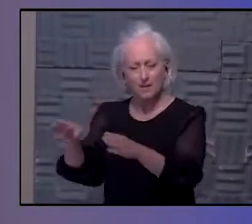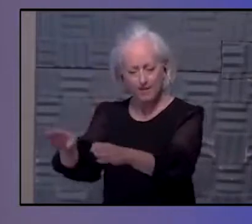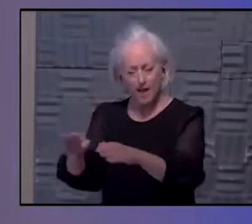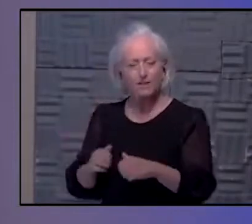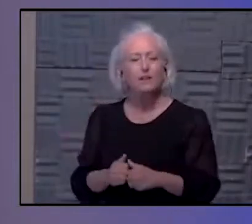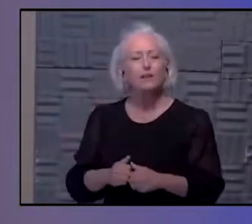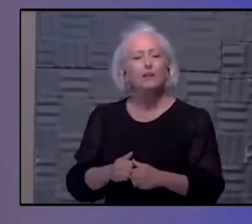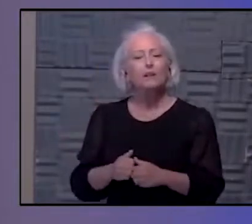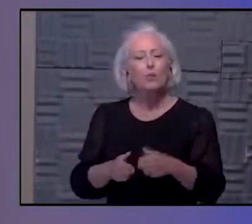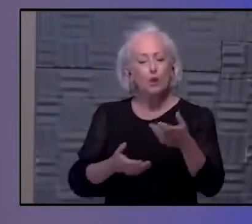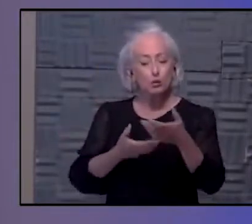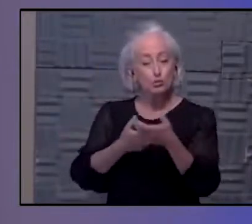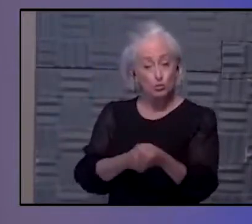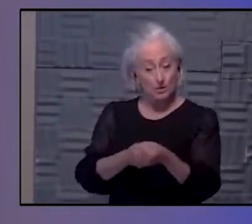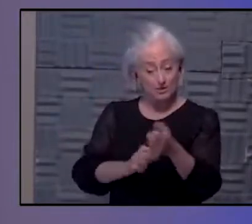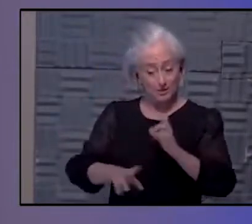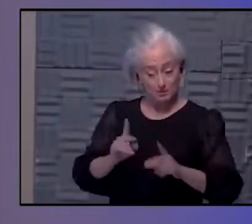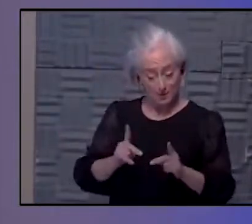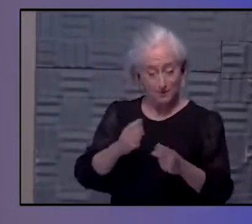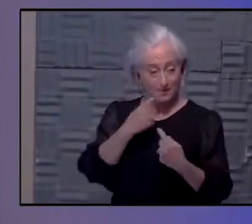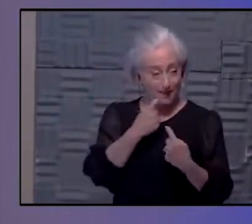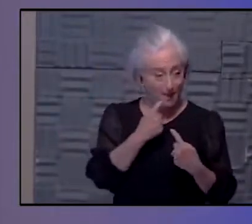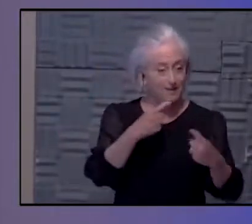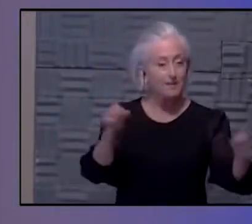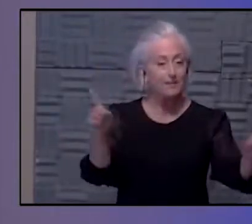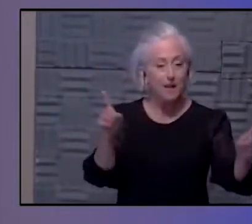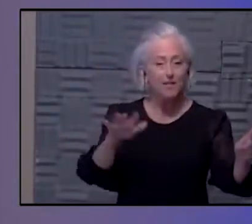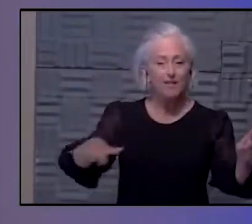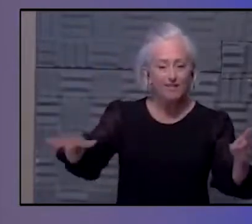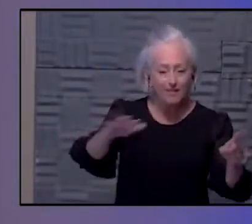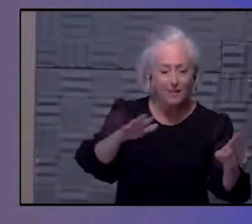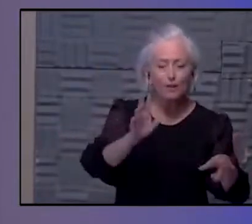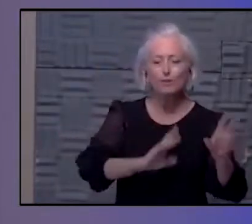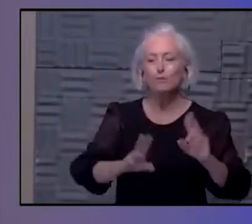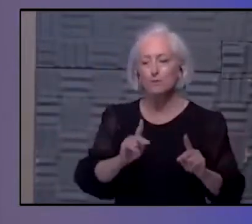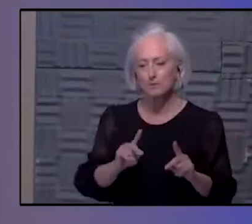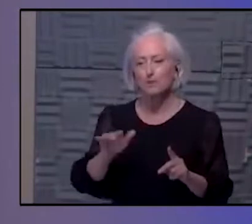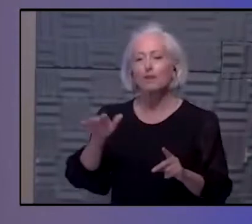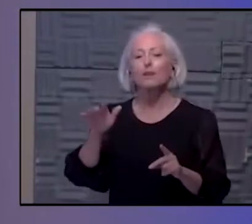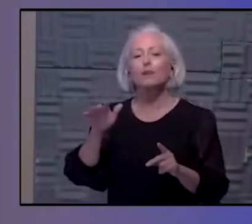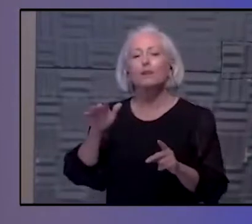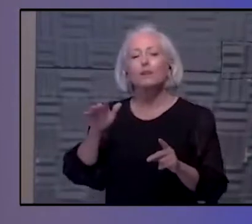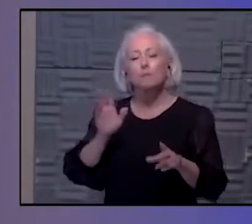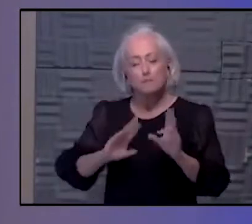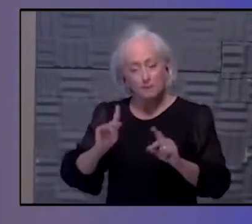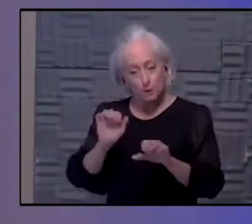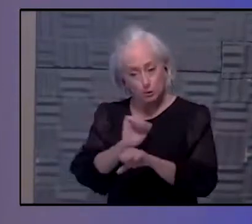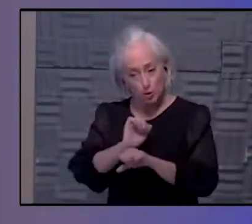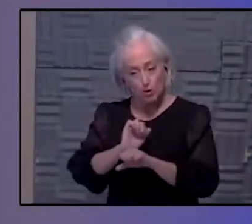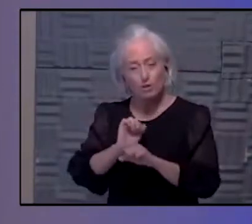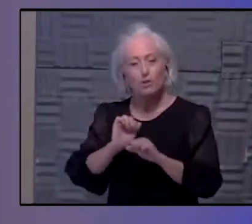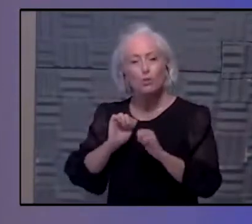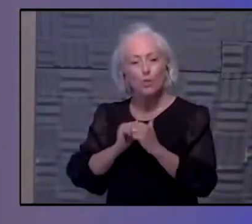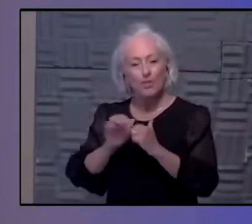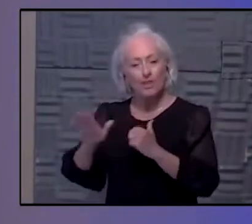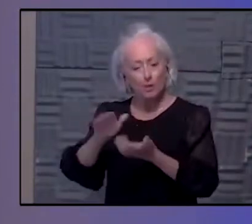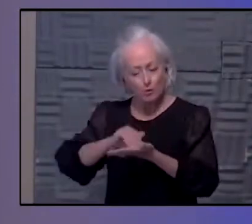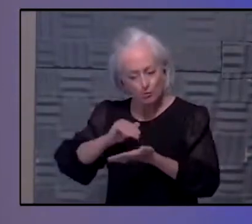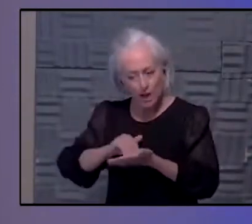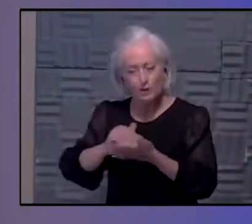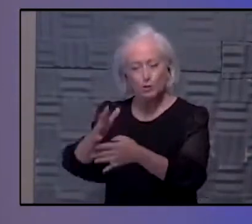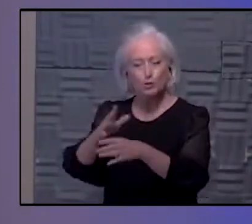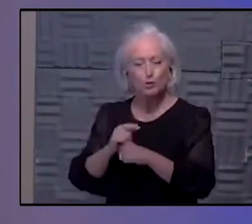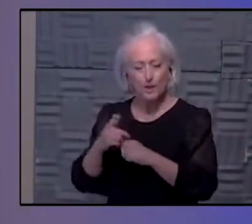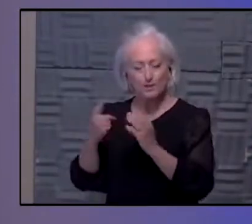their peers, their networks, where we have people talking to their primary care provider and able to get a vaccine on-site there. So thank